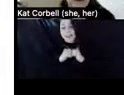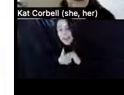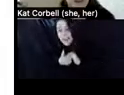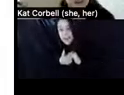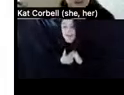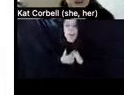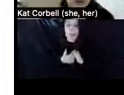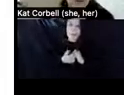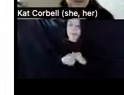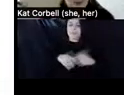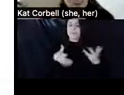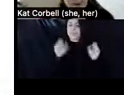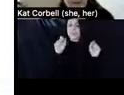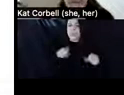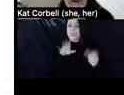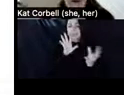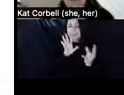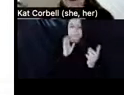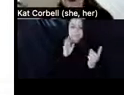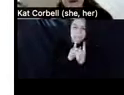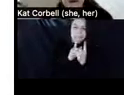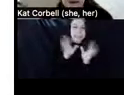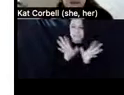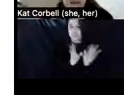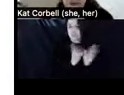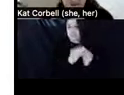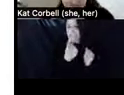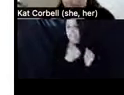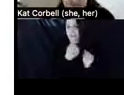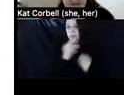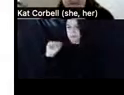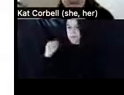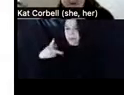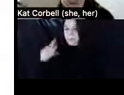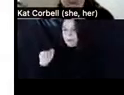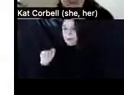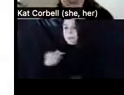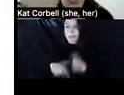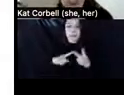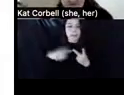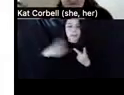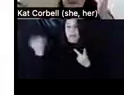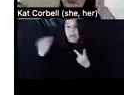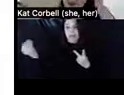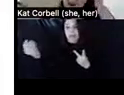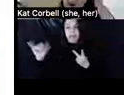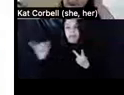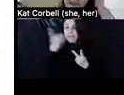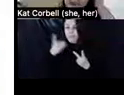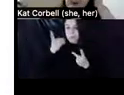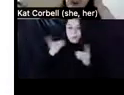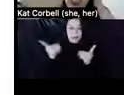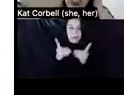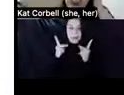meet in, once in someone's apartment, you can meet outside like at a Dunkin Donuts or a McDonald's or a Starbucks.